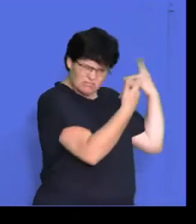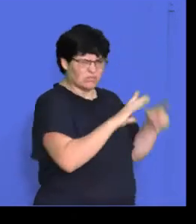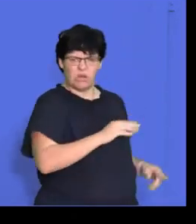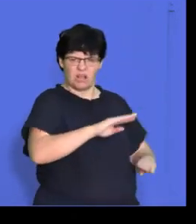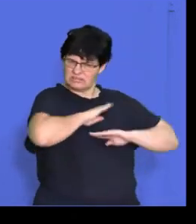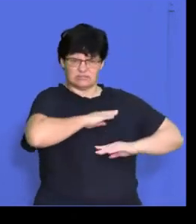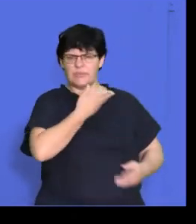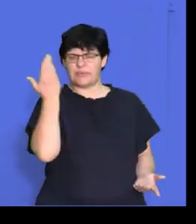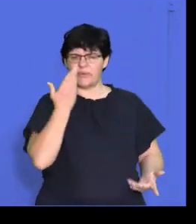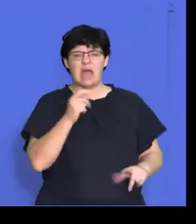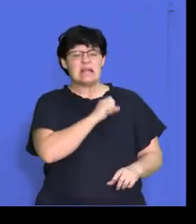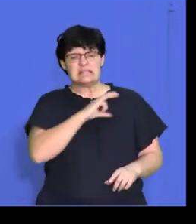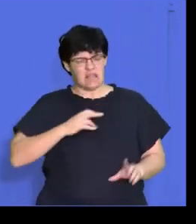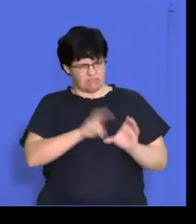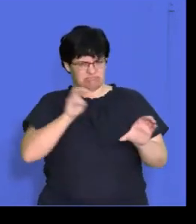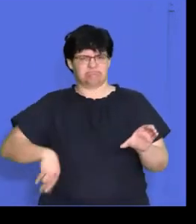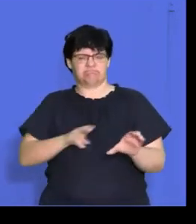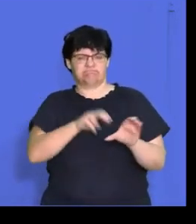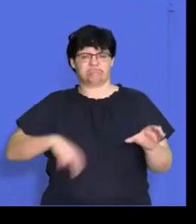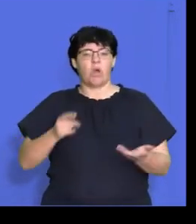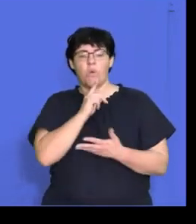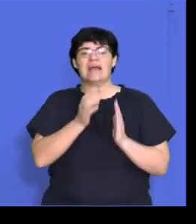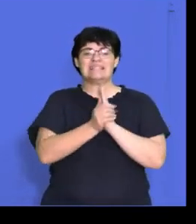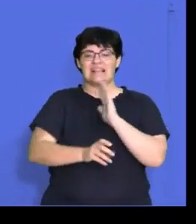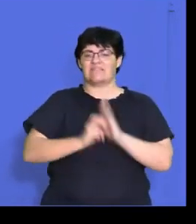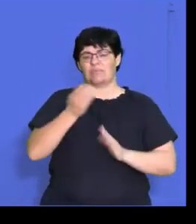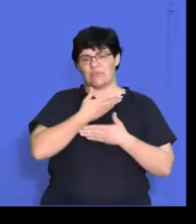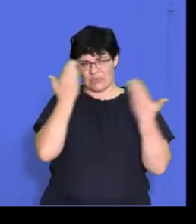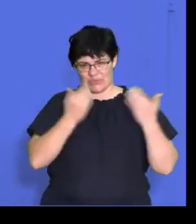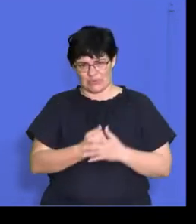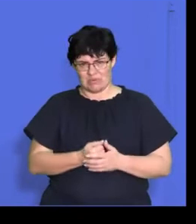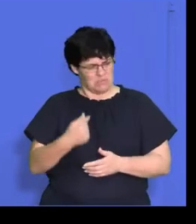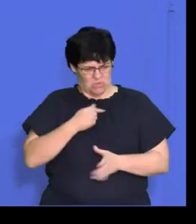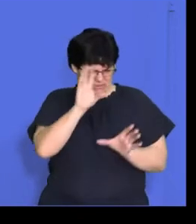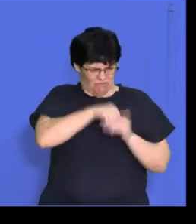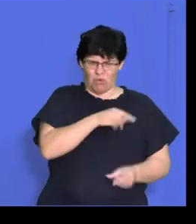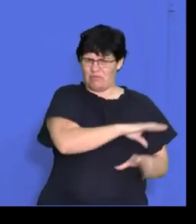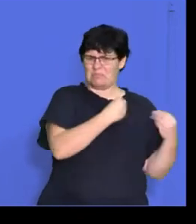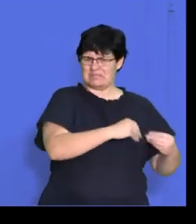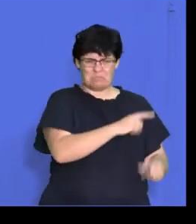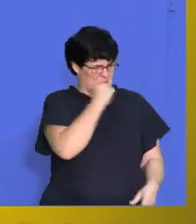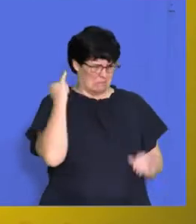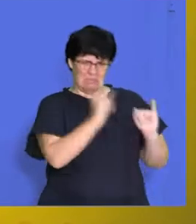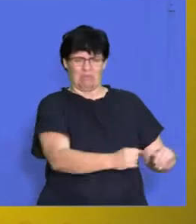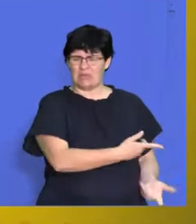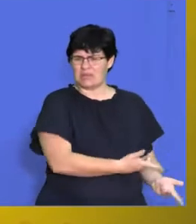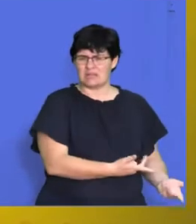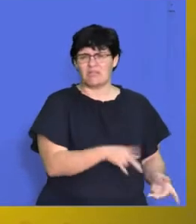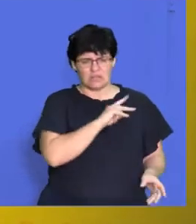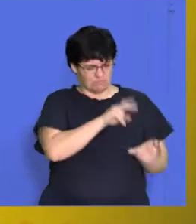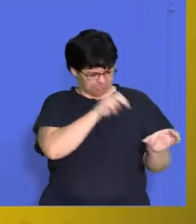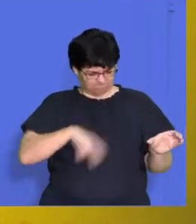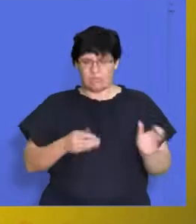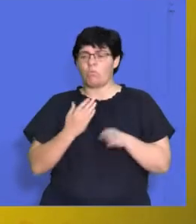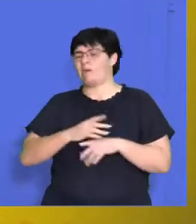high staff turnover because of poor skills development. Employees don't want to be a part of that organization and therefore they want to